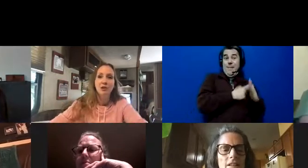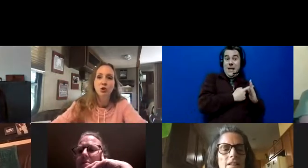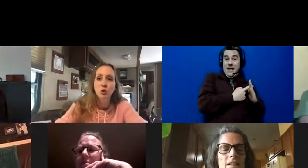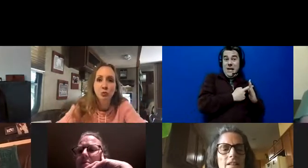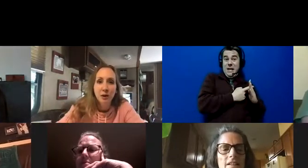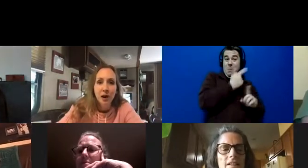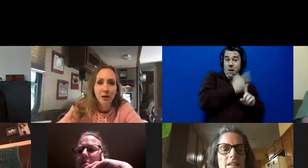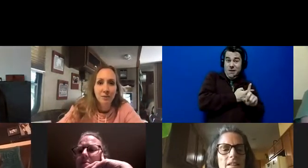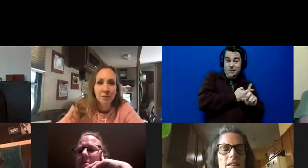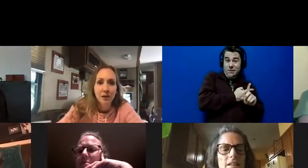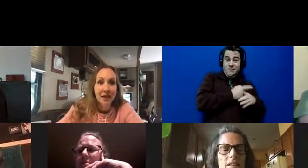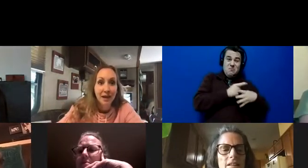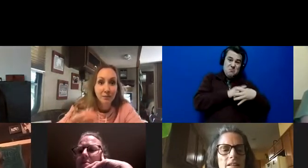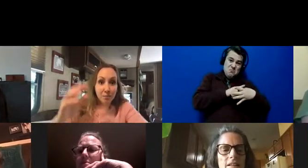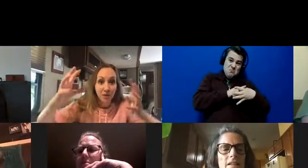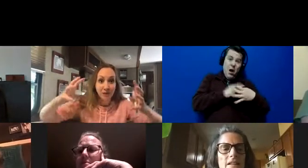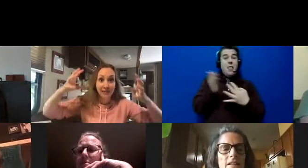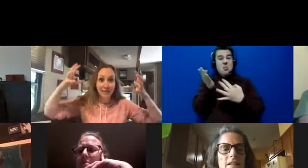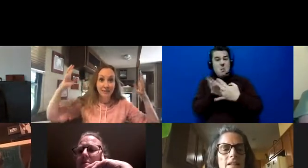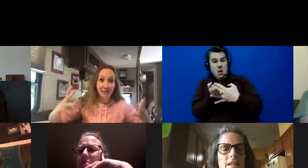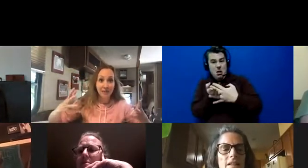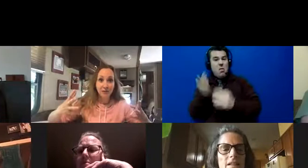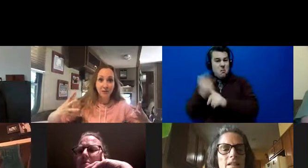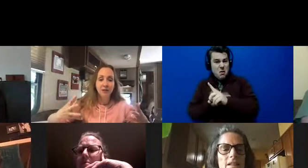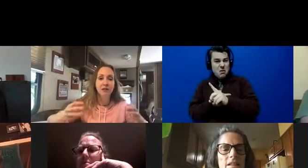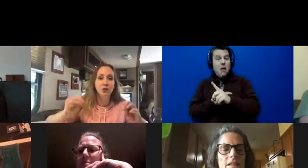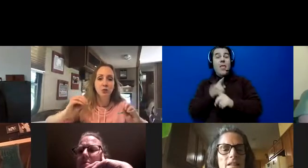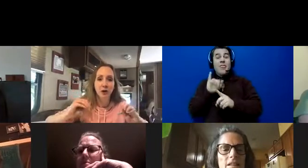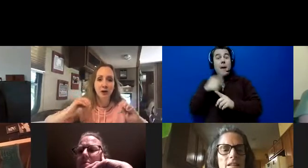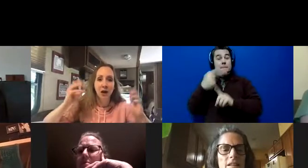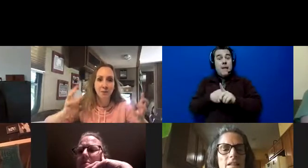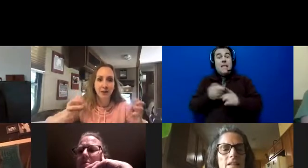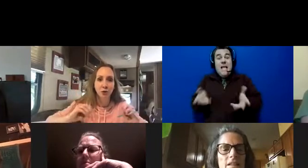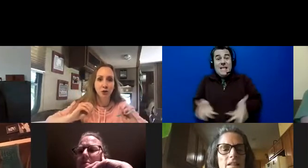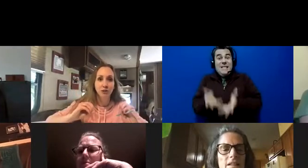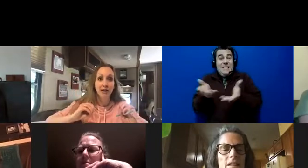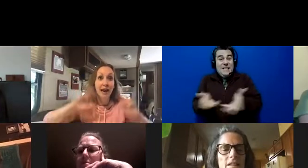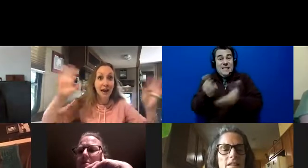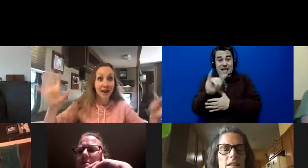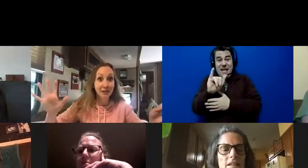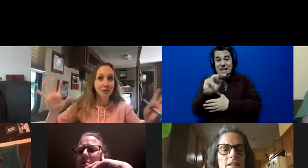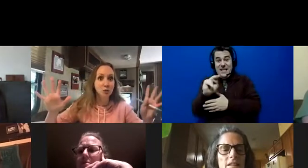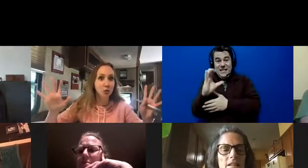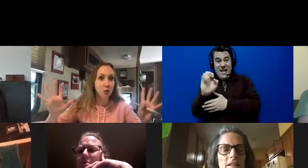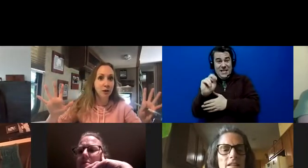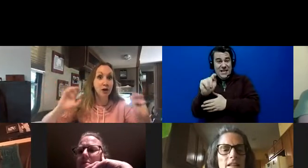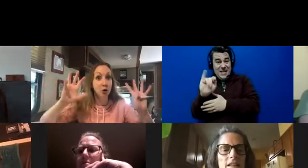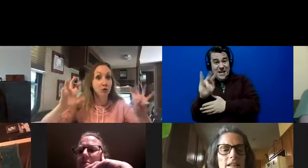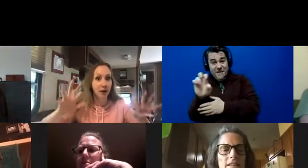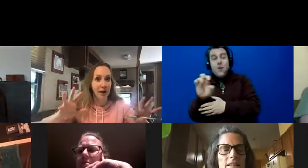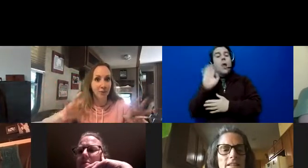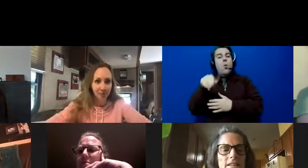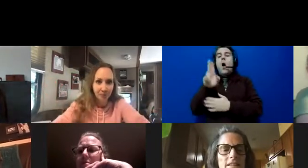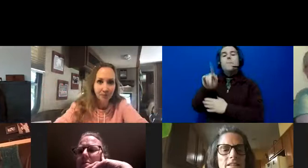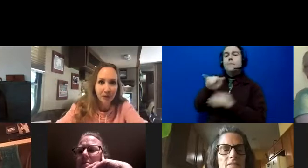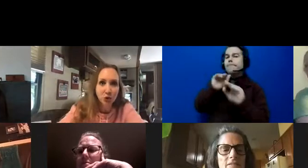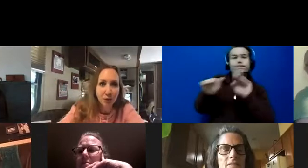They do, um, that month's incentives. They do an update or just say, Hey, this is what's going on. Don't